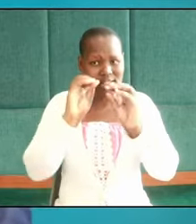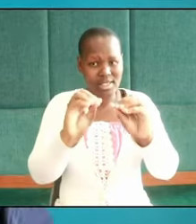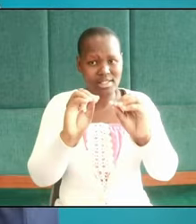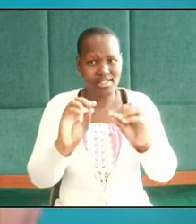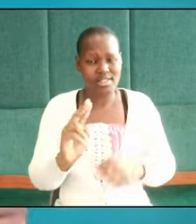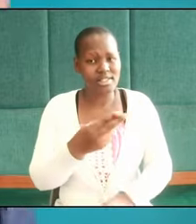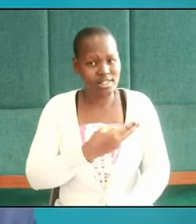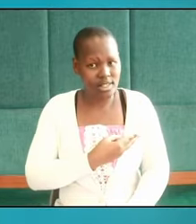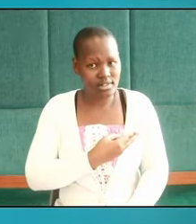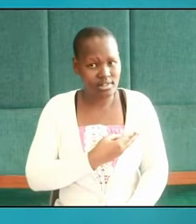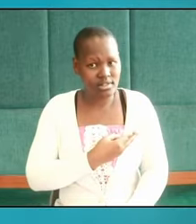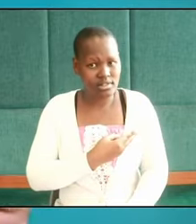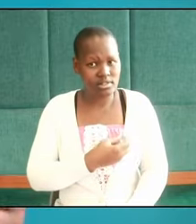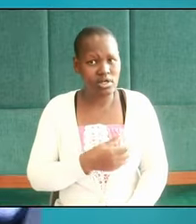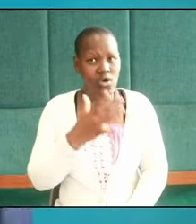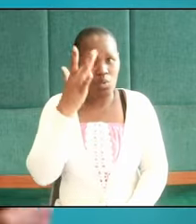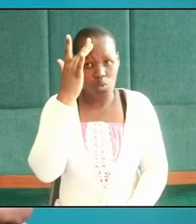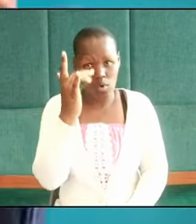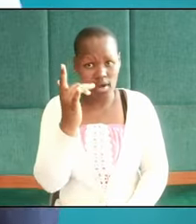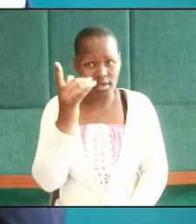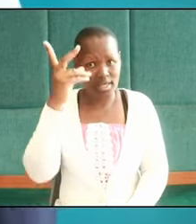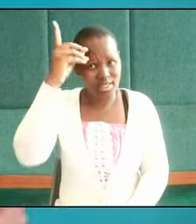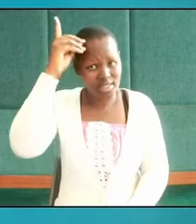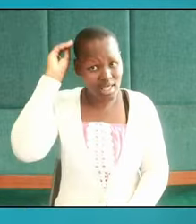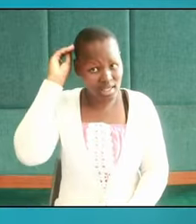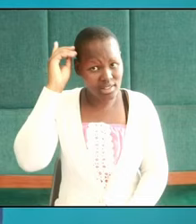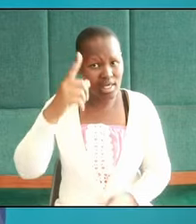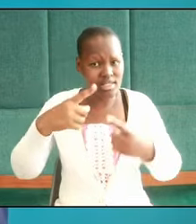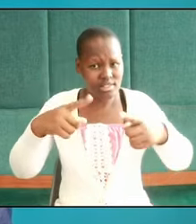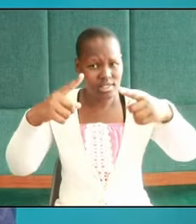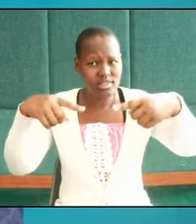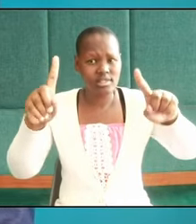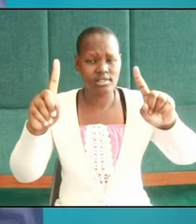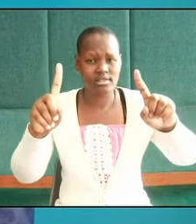and this is why Daniel could thrive